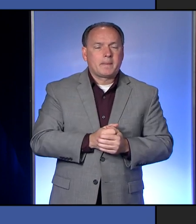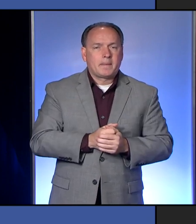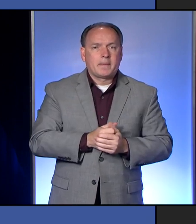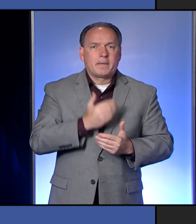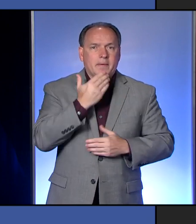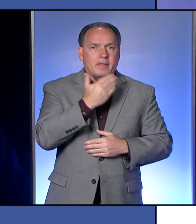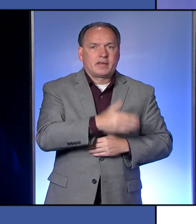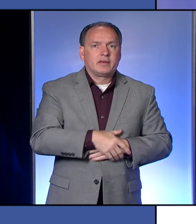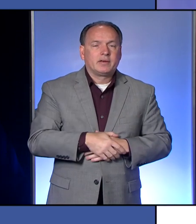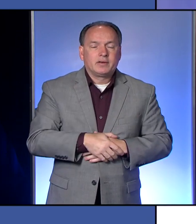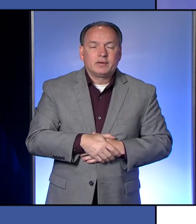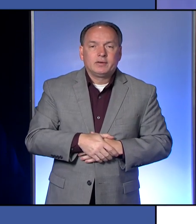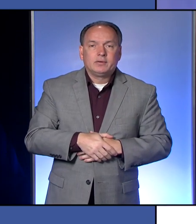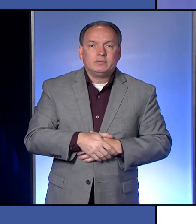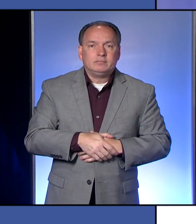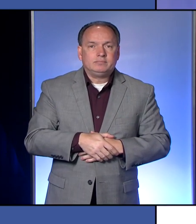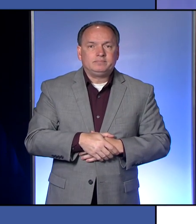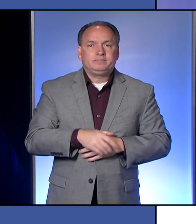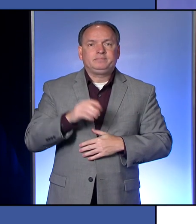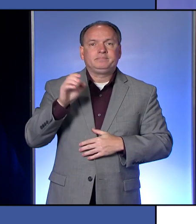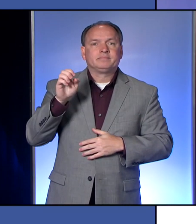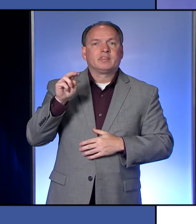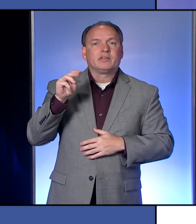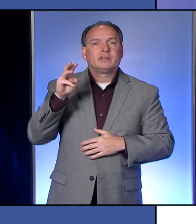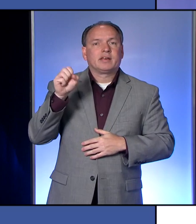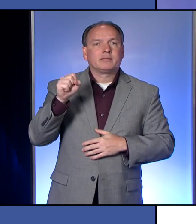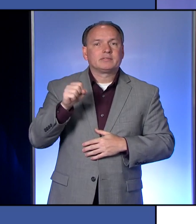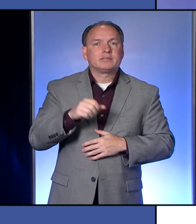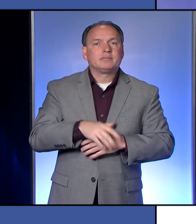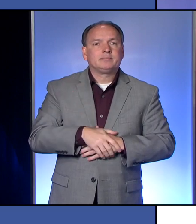Thank you. Erie Times News.